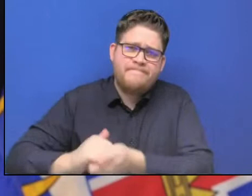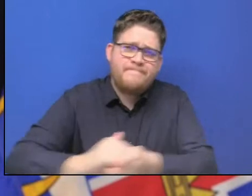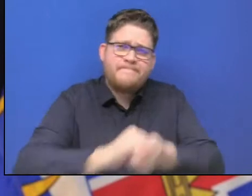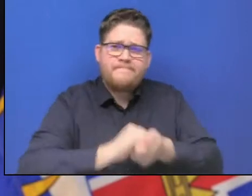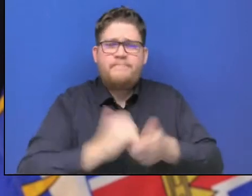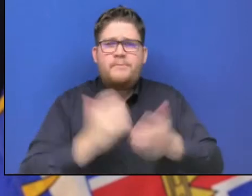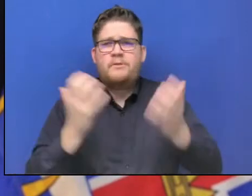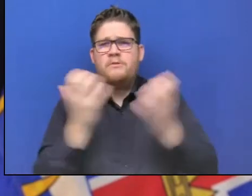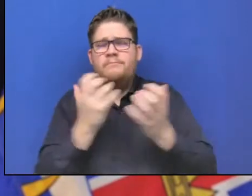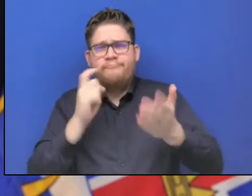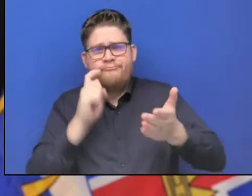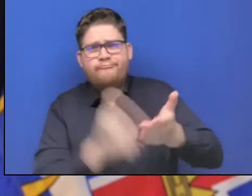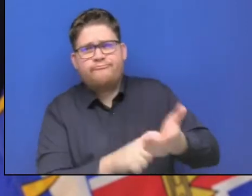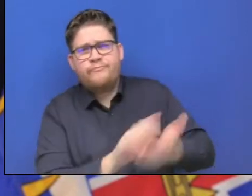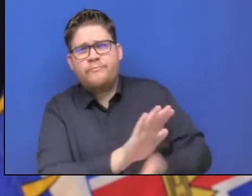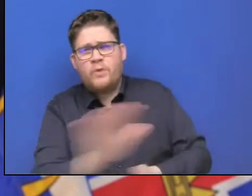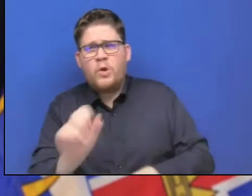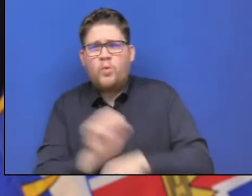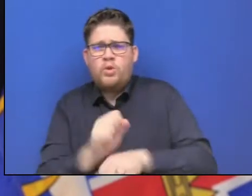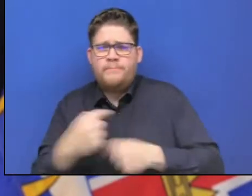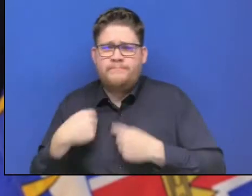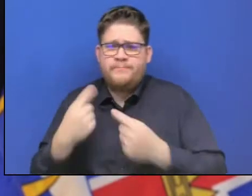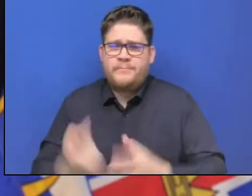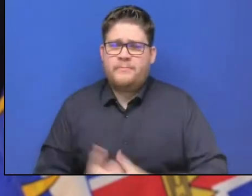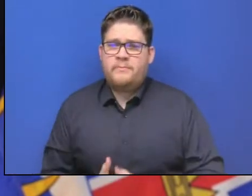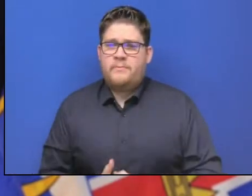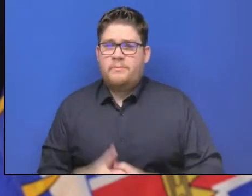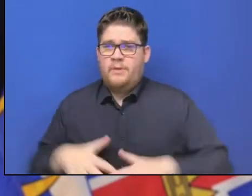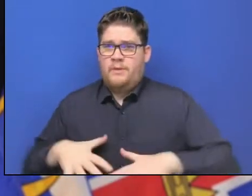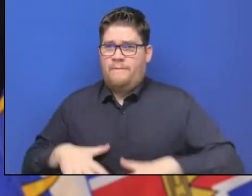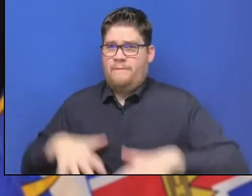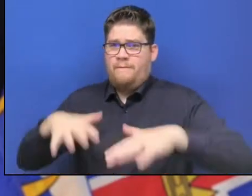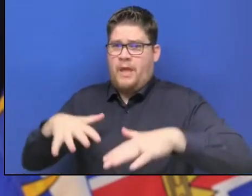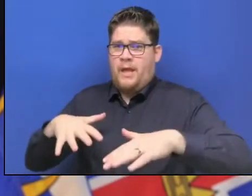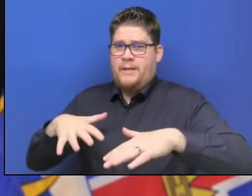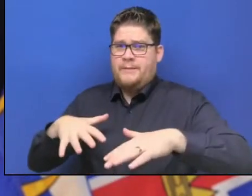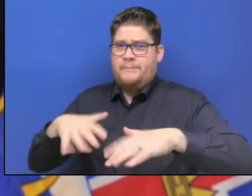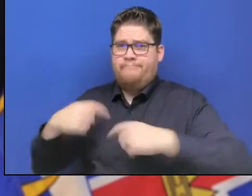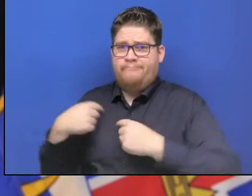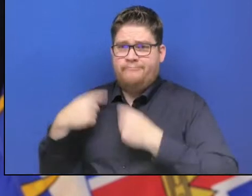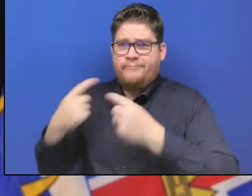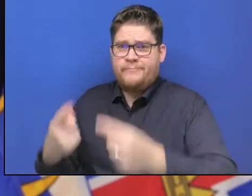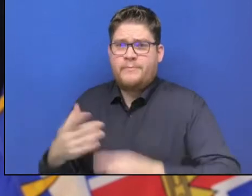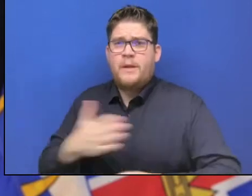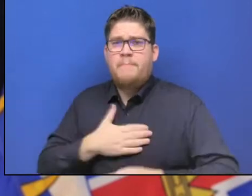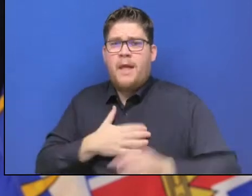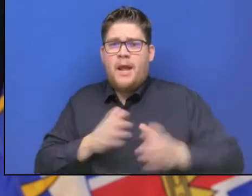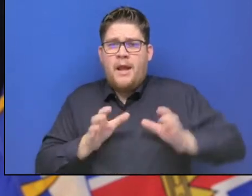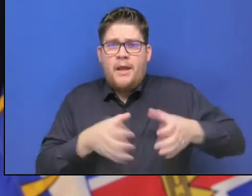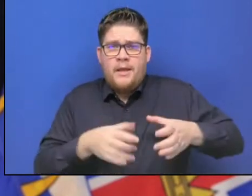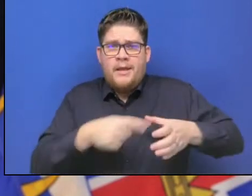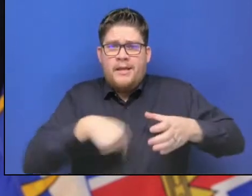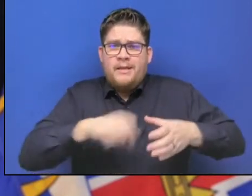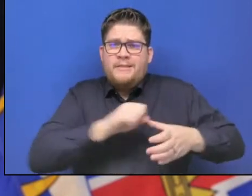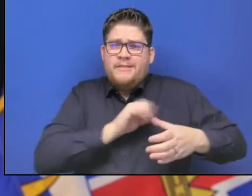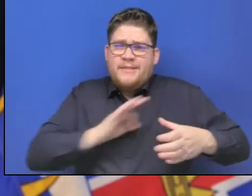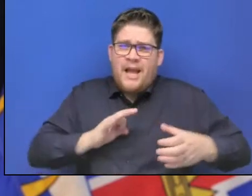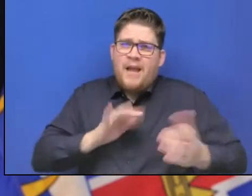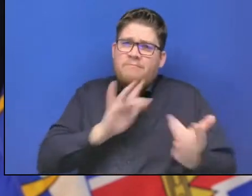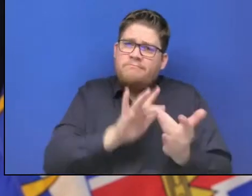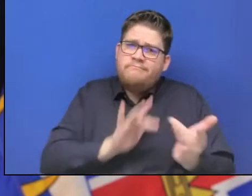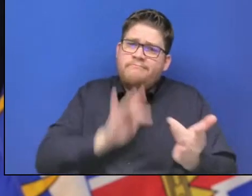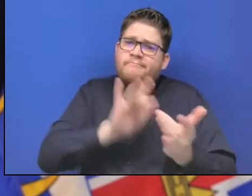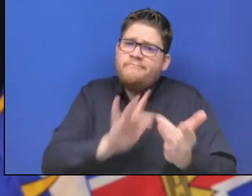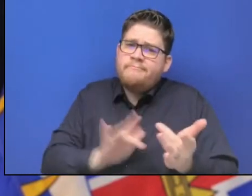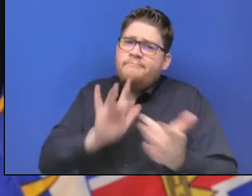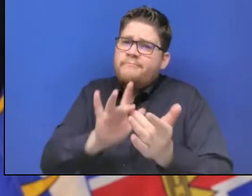Since the floods began, my staff and I have been in direct contact daily with local governments and impacted communities. Last week, my